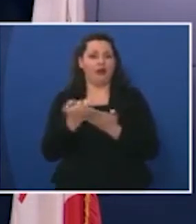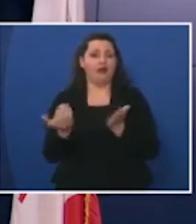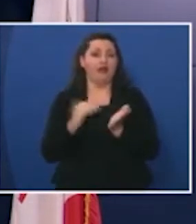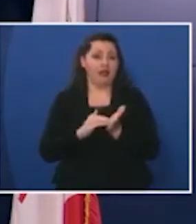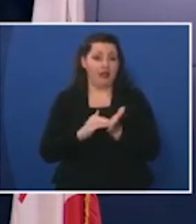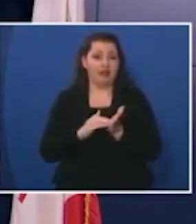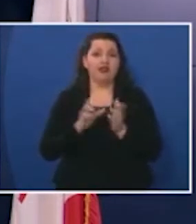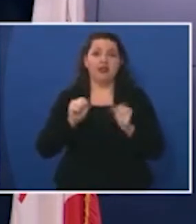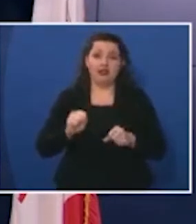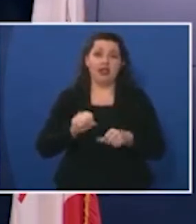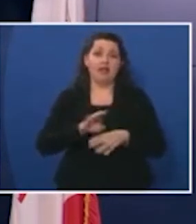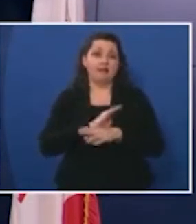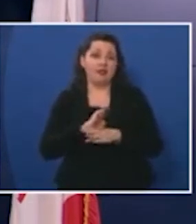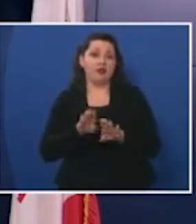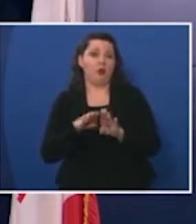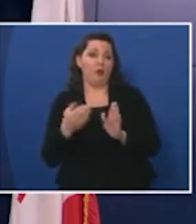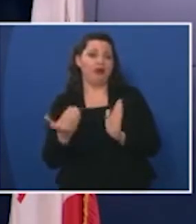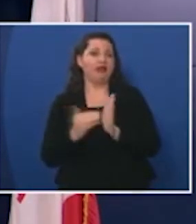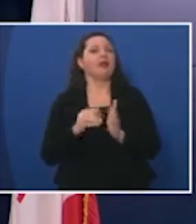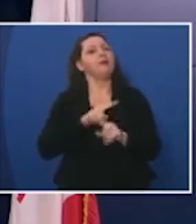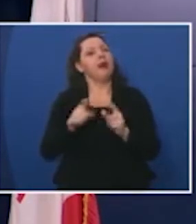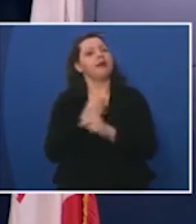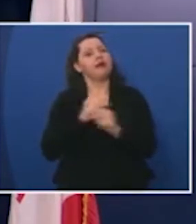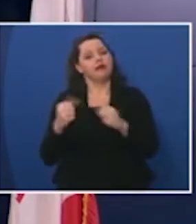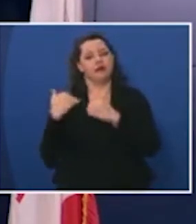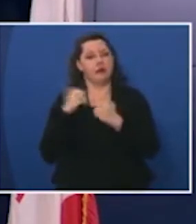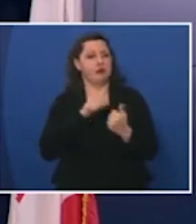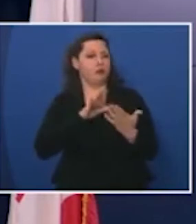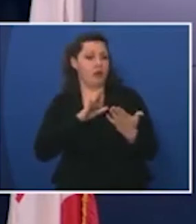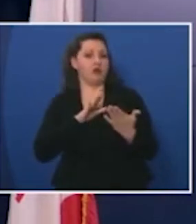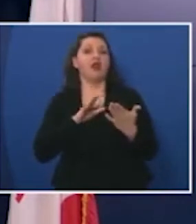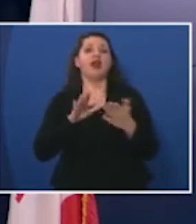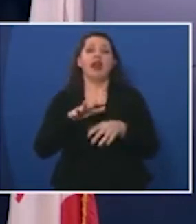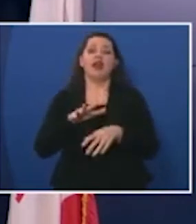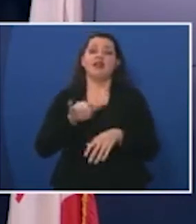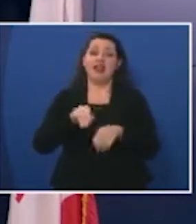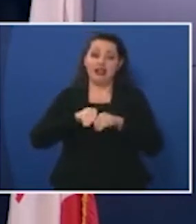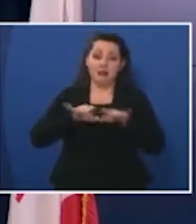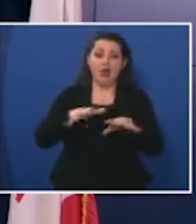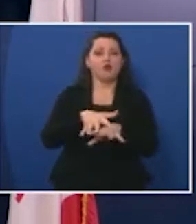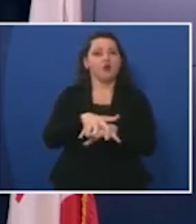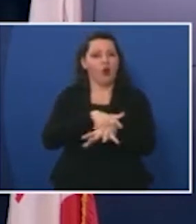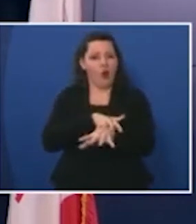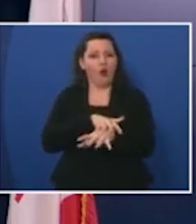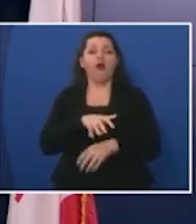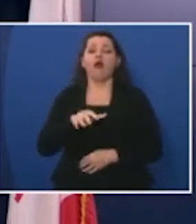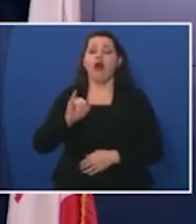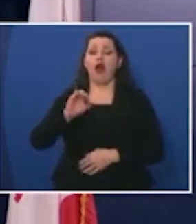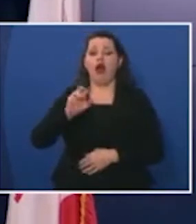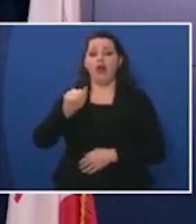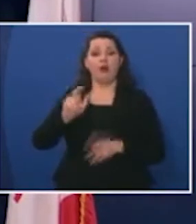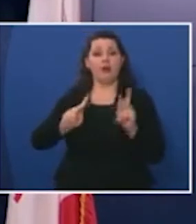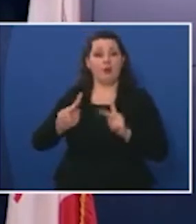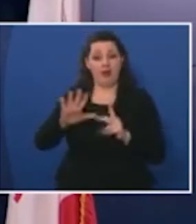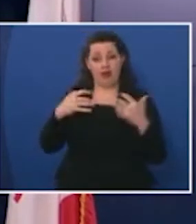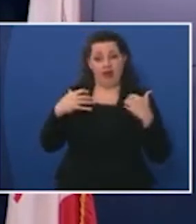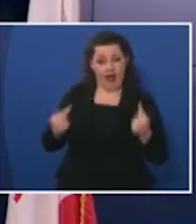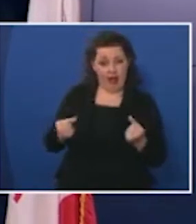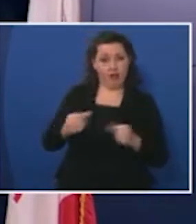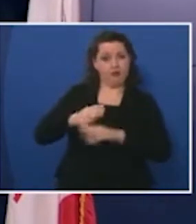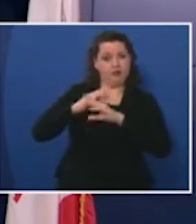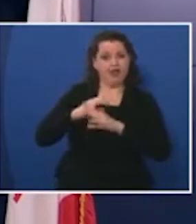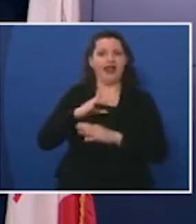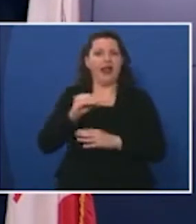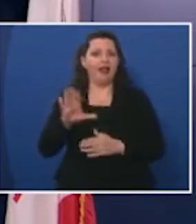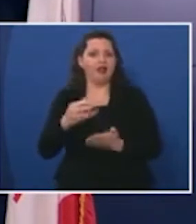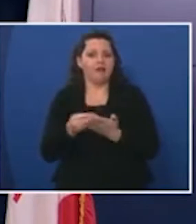stable safe and responsible way and we can slow the spread protect the health of Iowans and their livelihood and